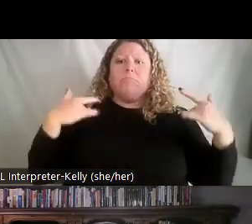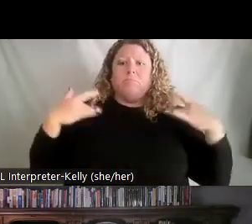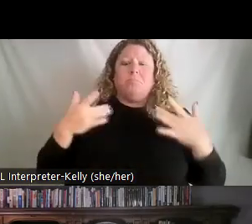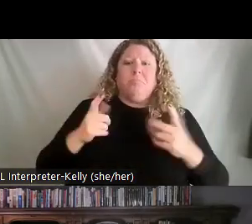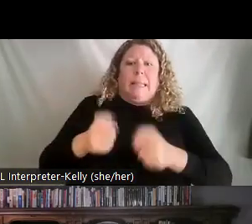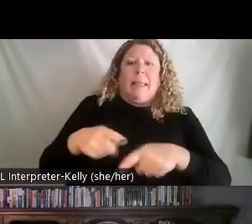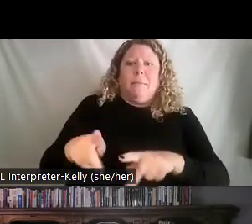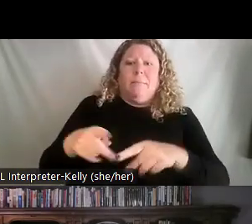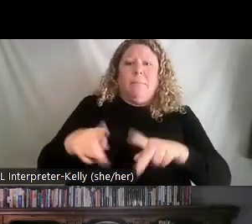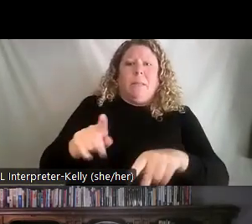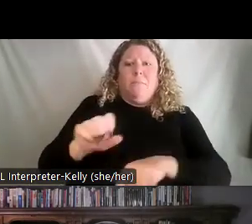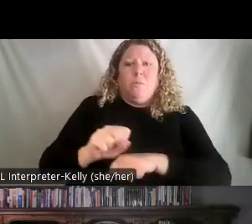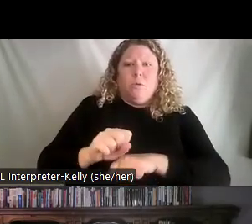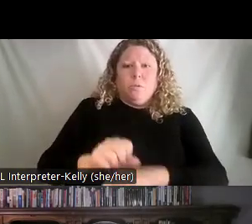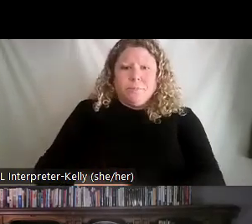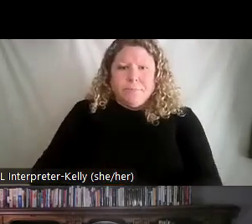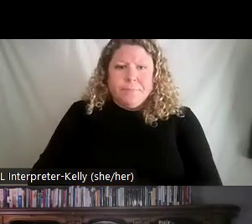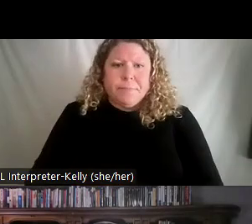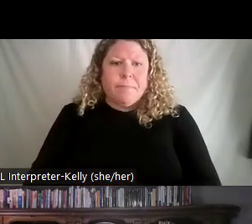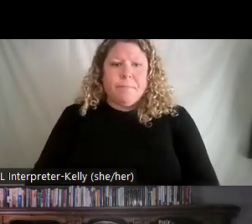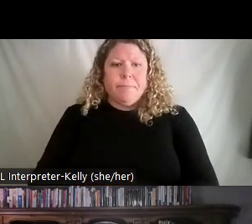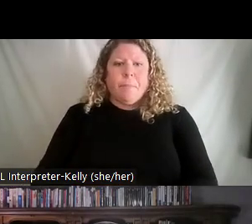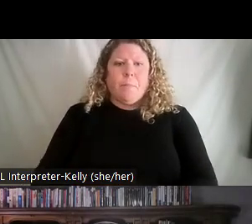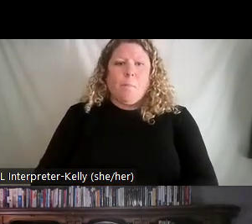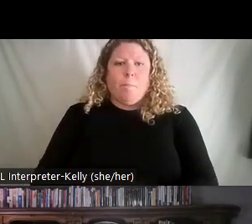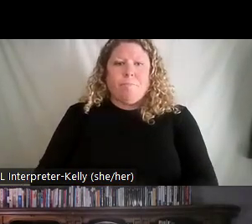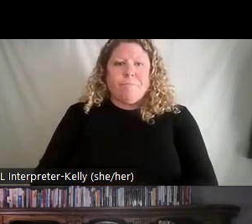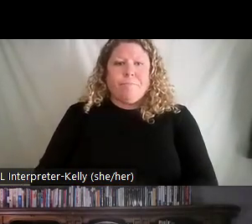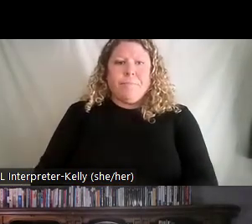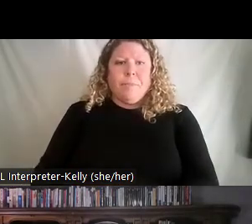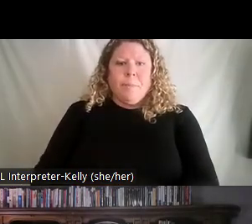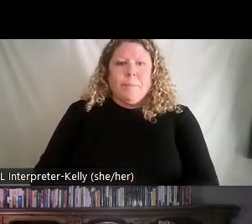time and energy with the individual or individuals. All right.